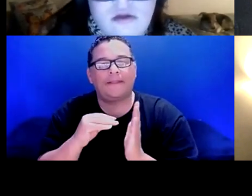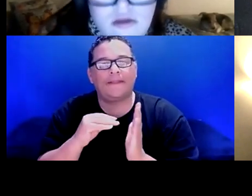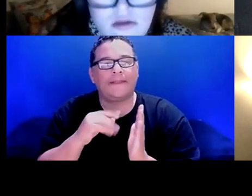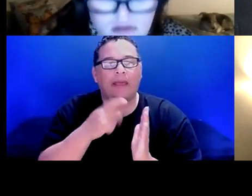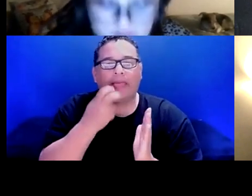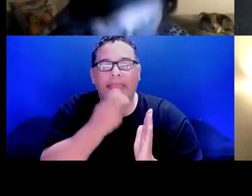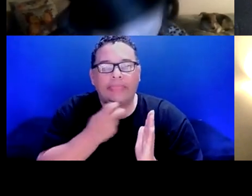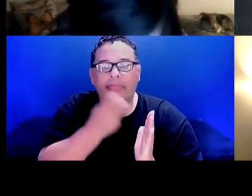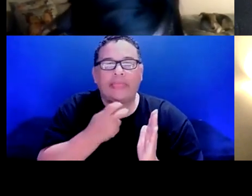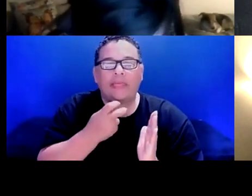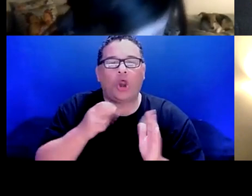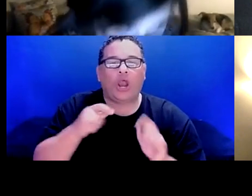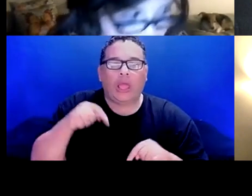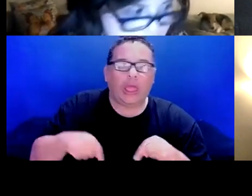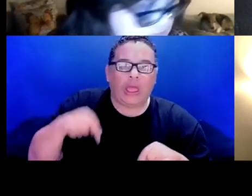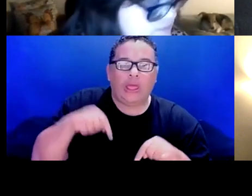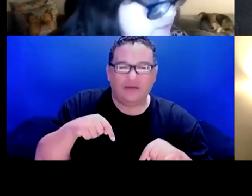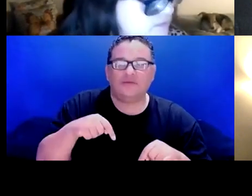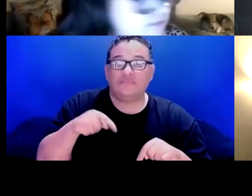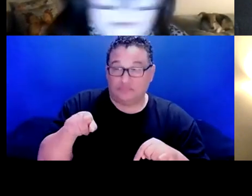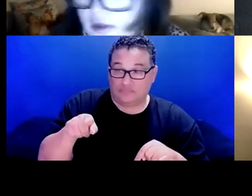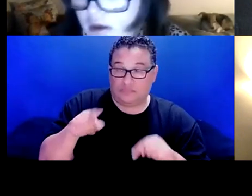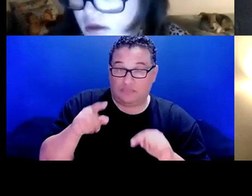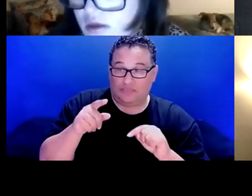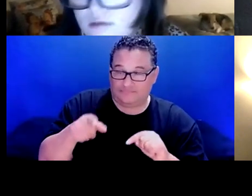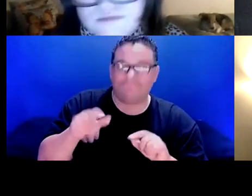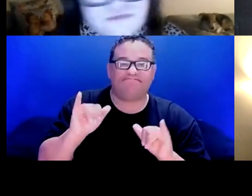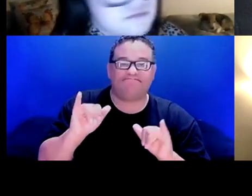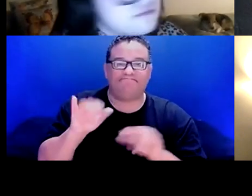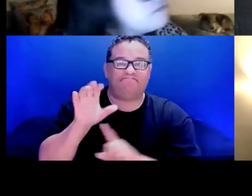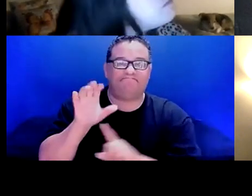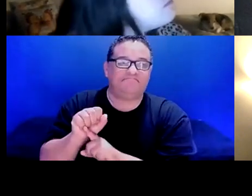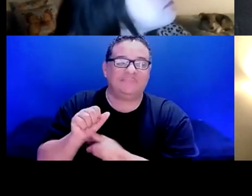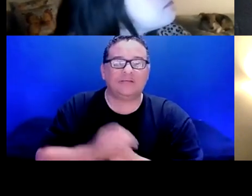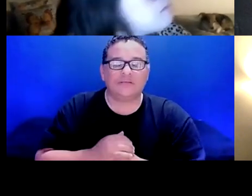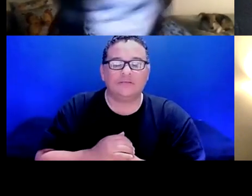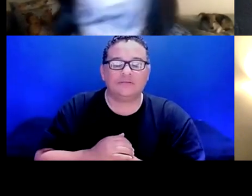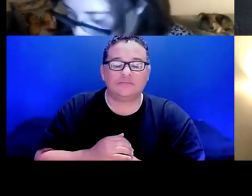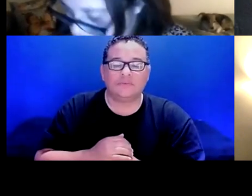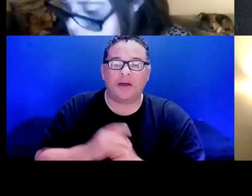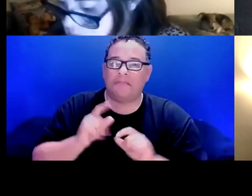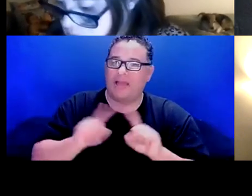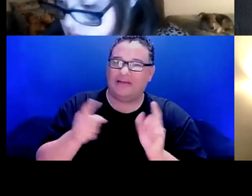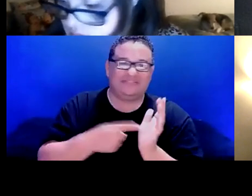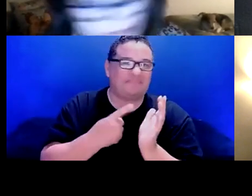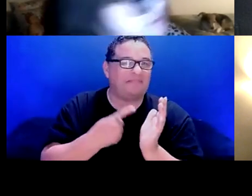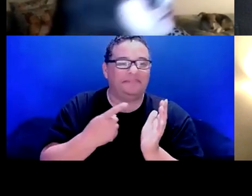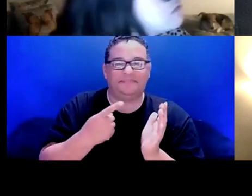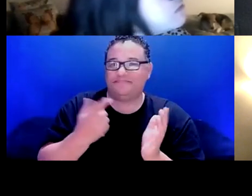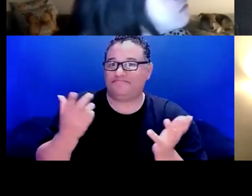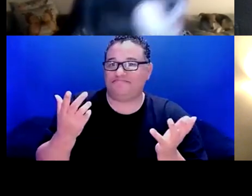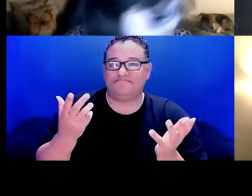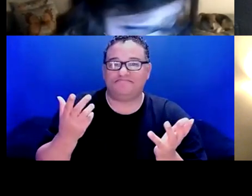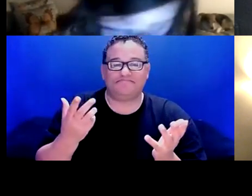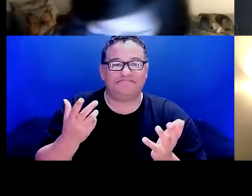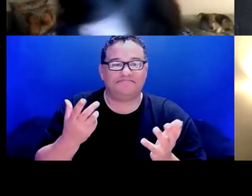something like that. So we can look at that, but it doesn't always look like that. Sometimes it's just, you're the only person with a